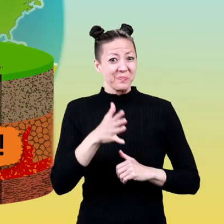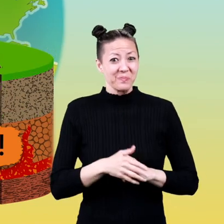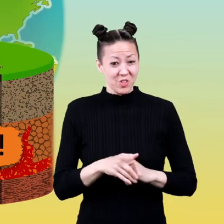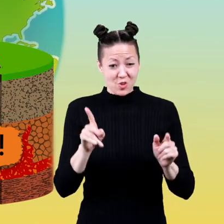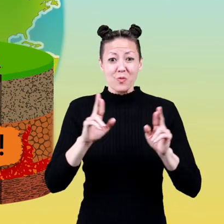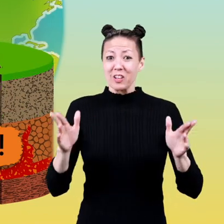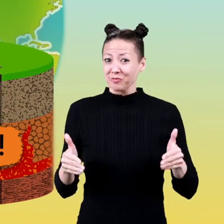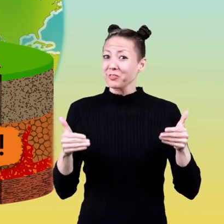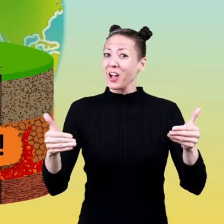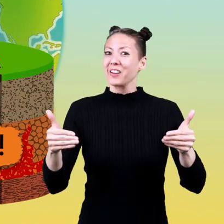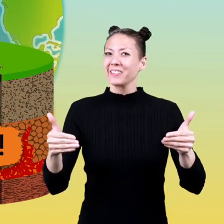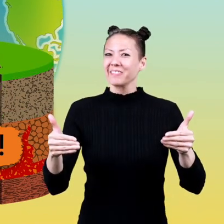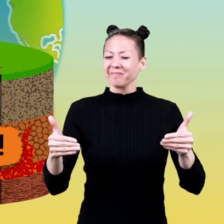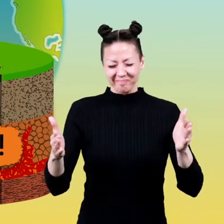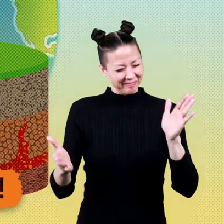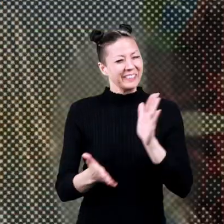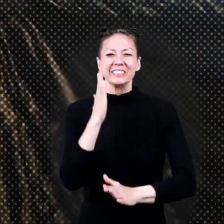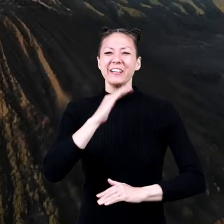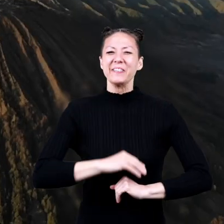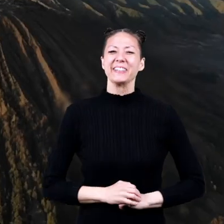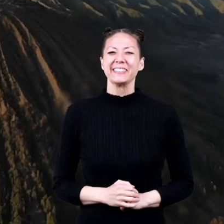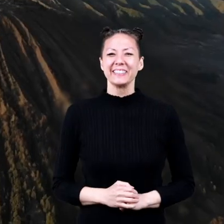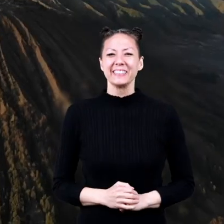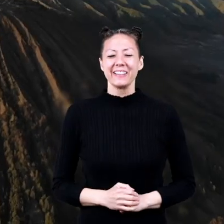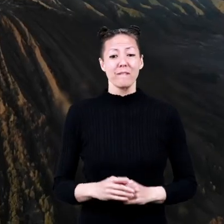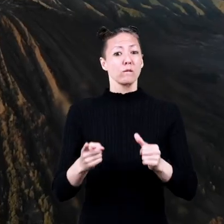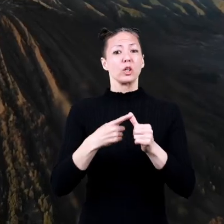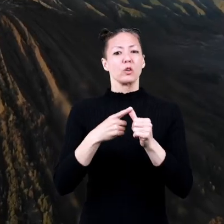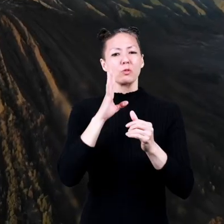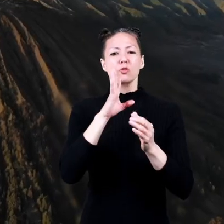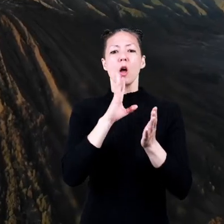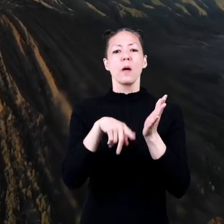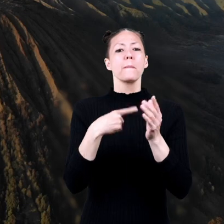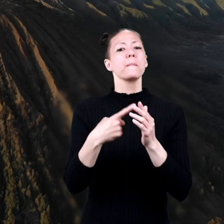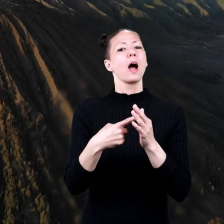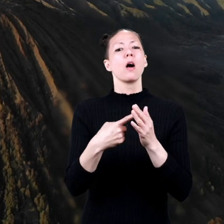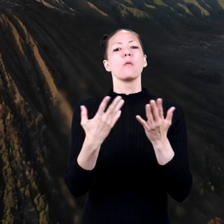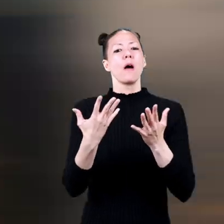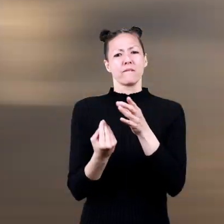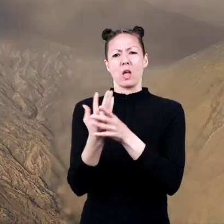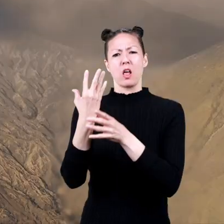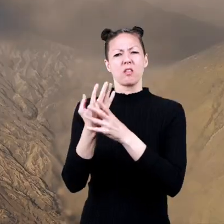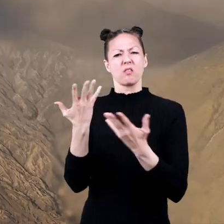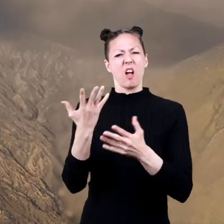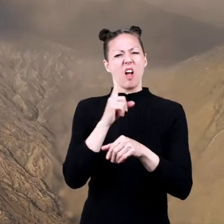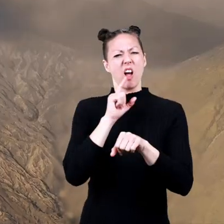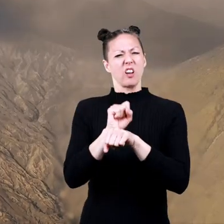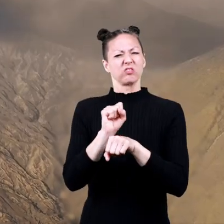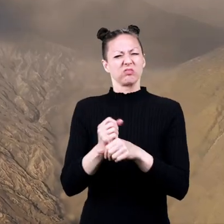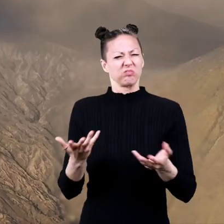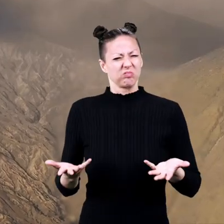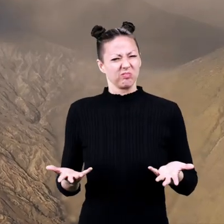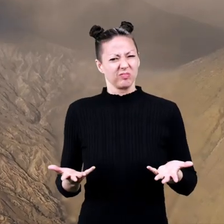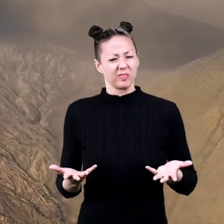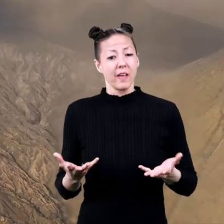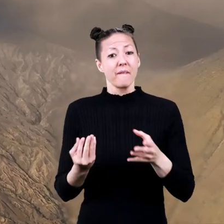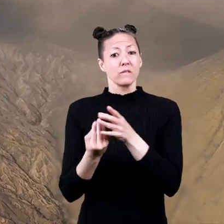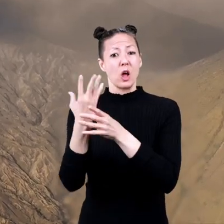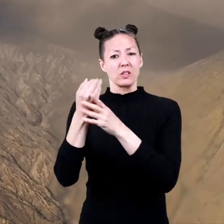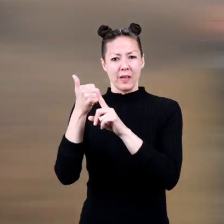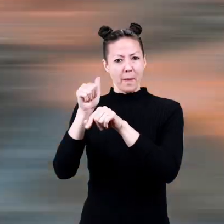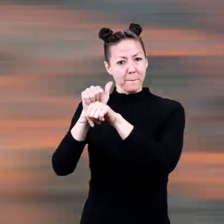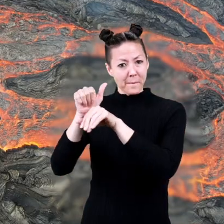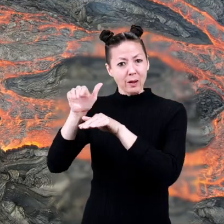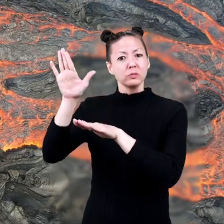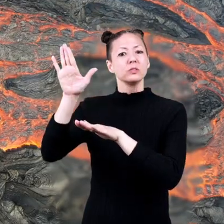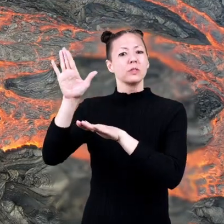ready to get started let's go first let's talk about what a volcano actually is a